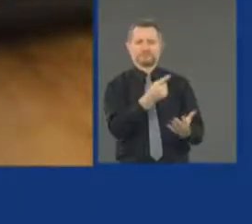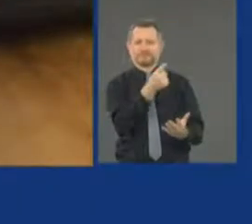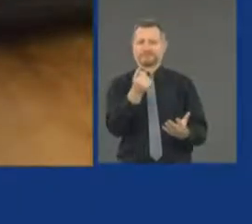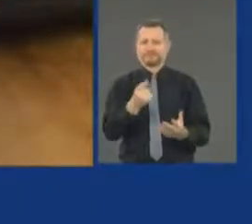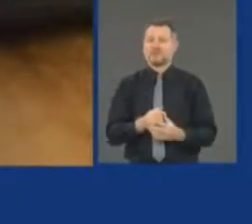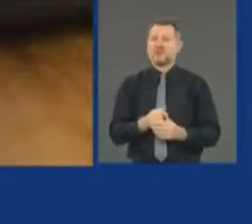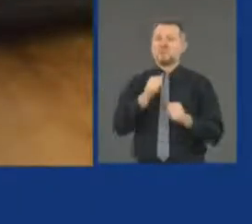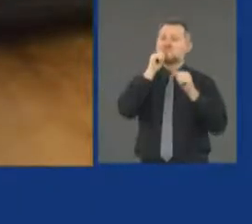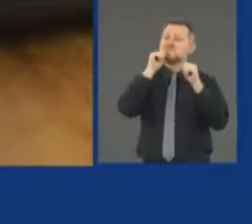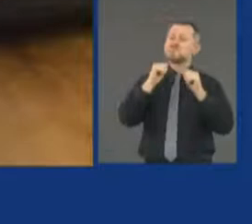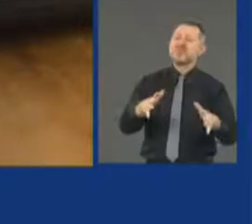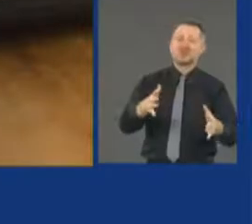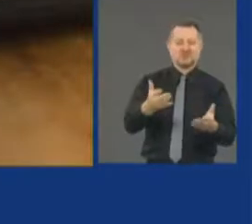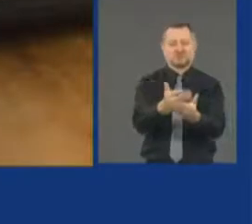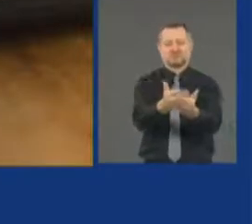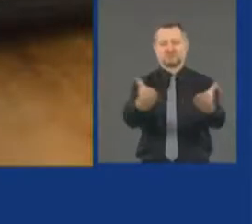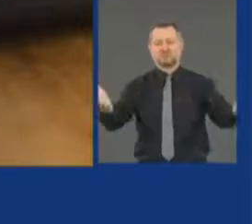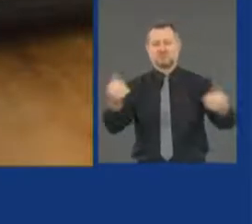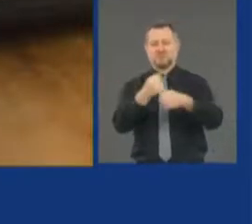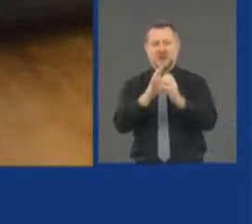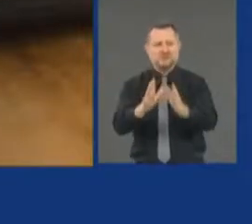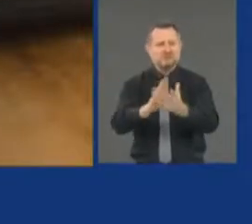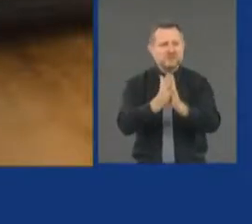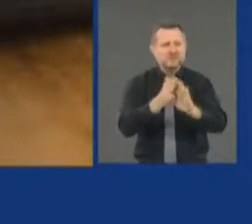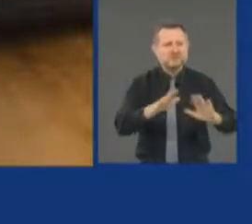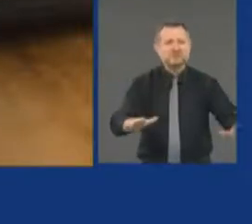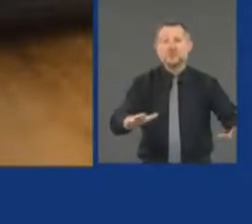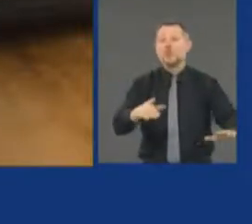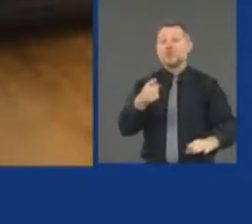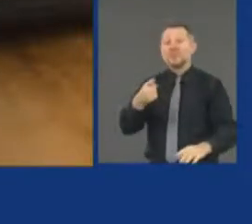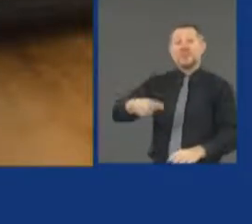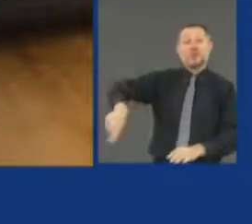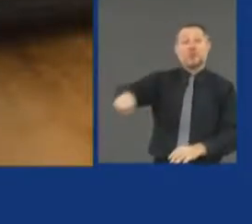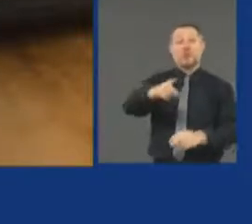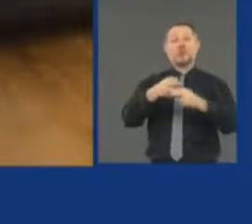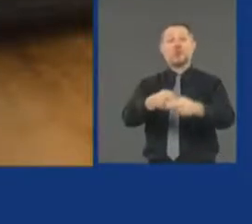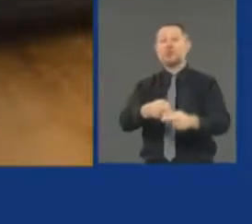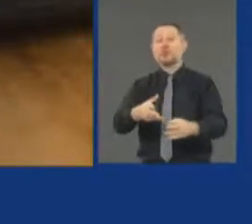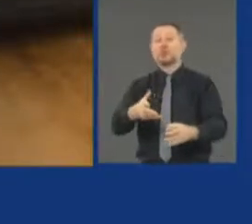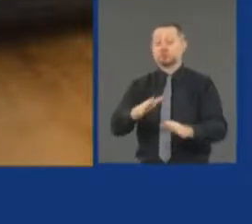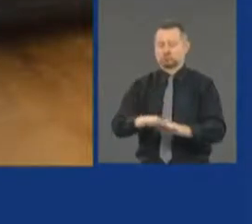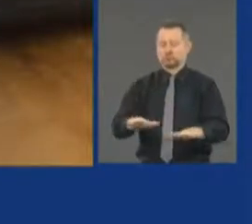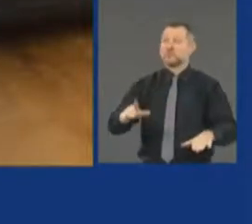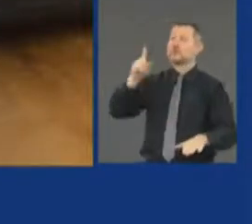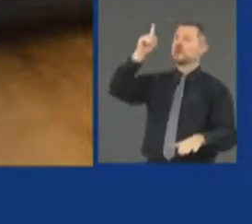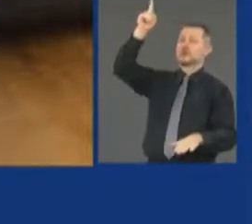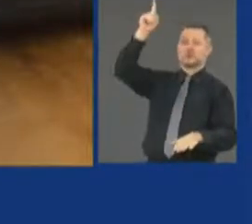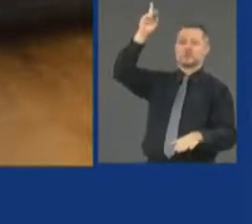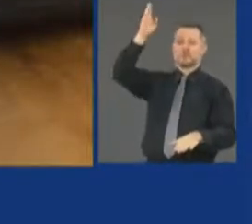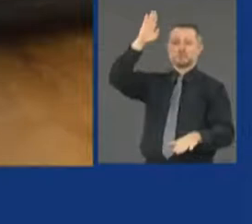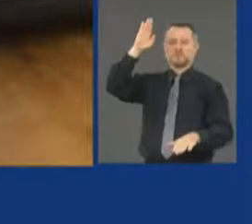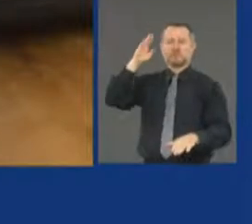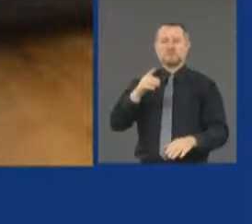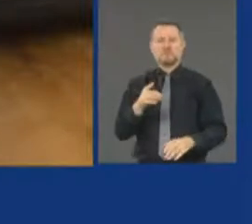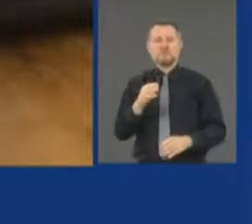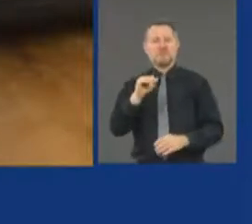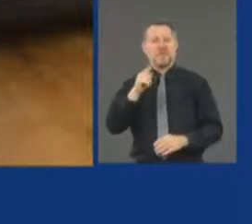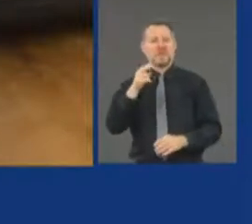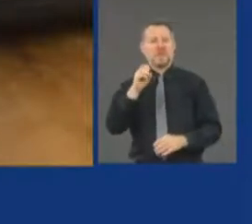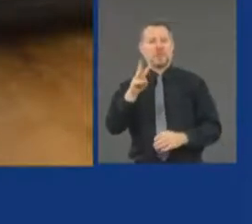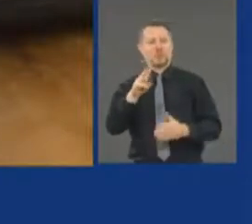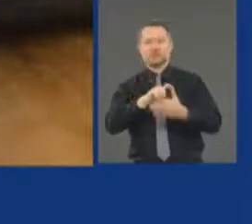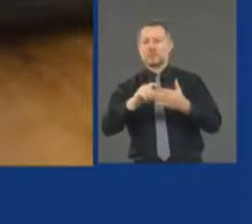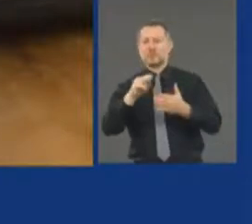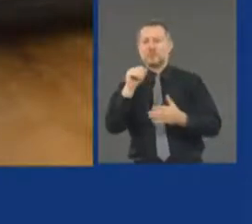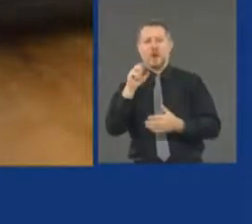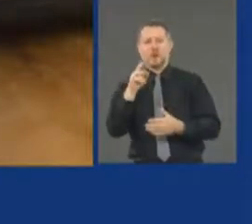peacemakers, for they will be called children of God, Matthew 5. If